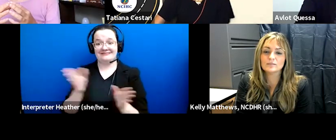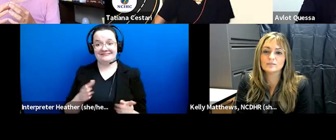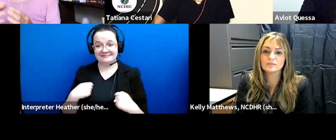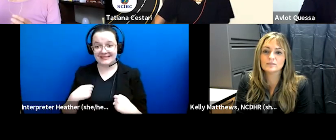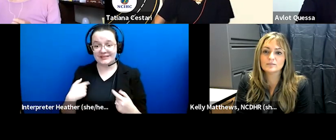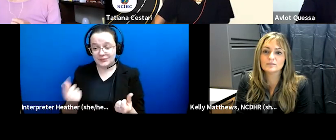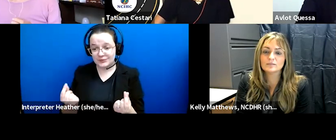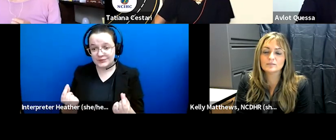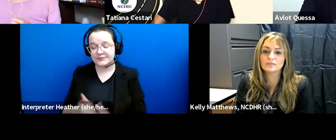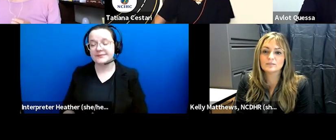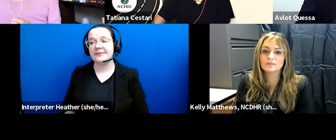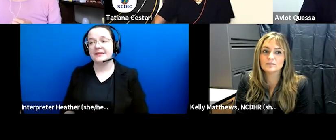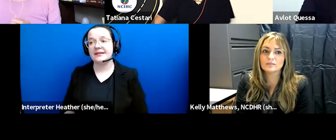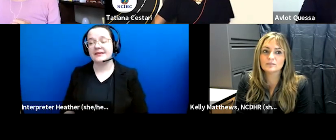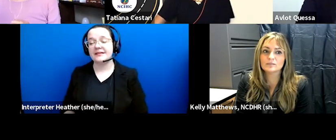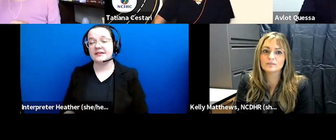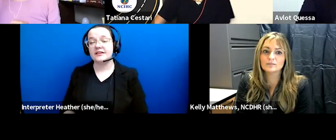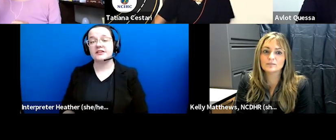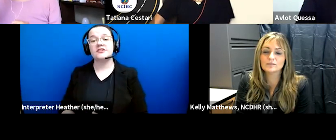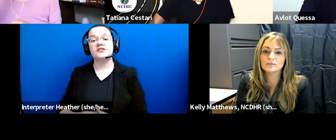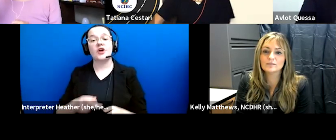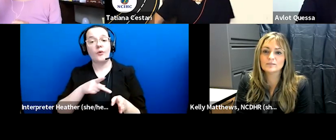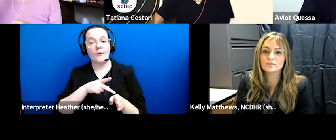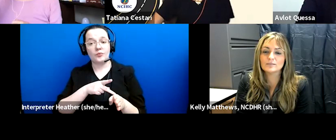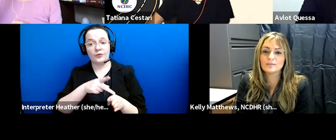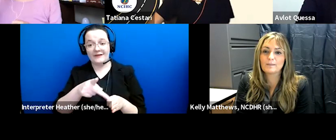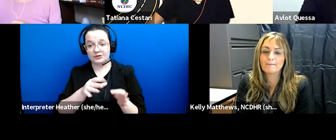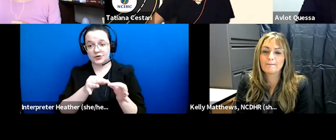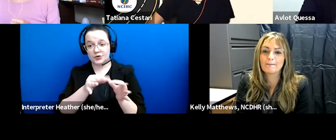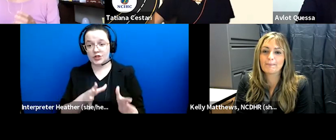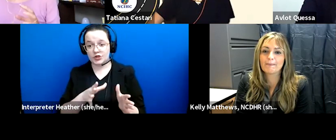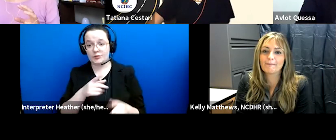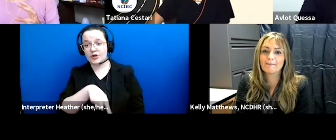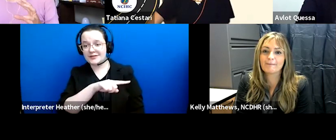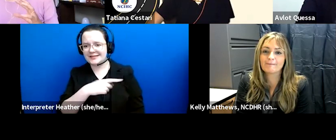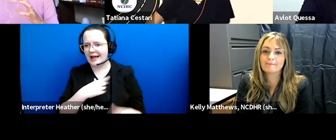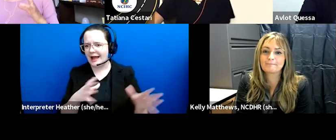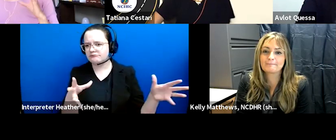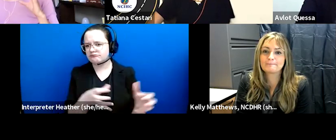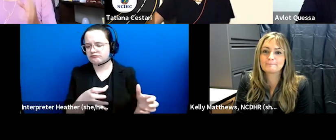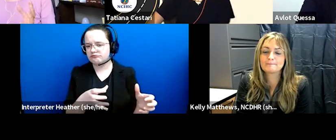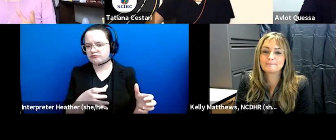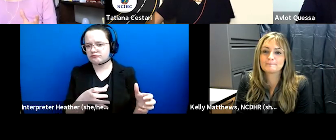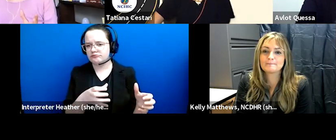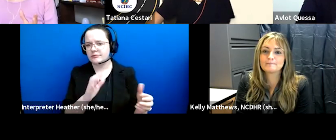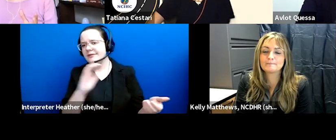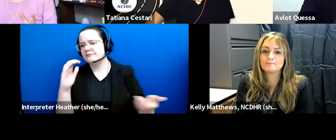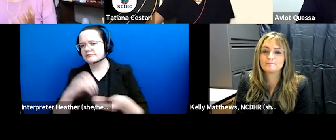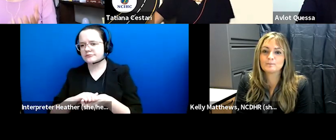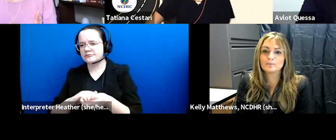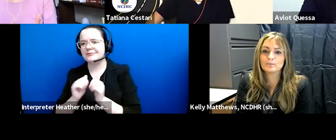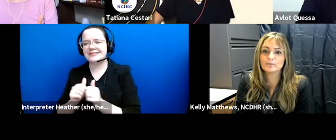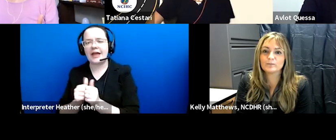bring professional interpreters together with student doctors